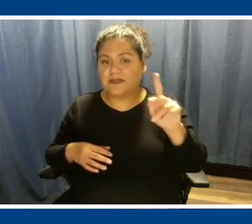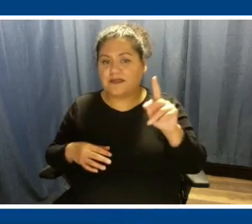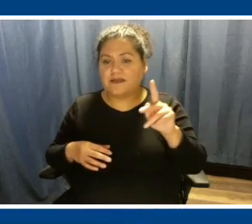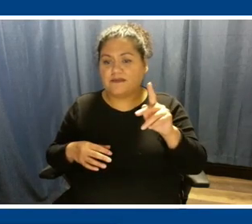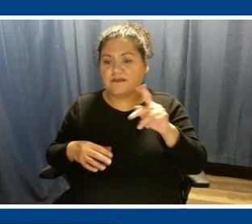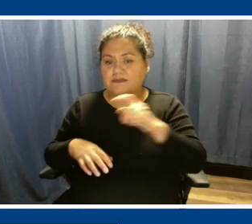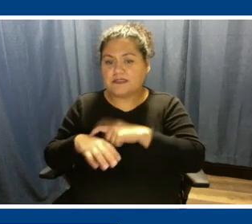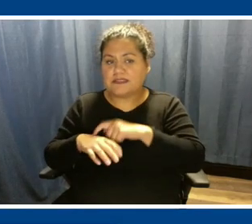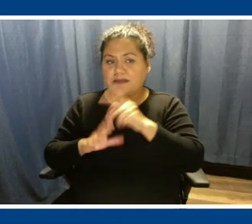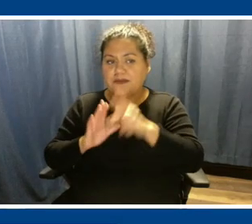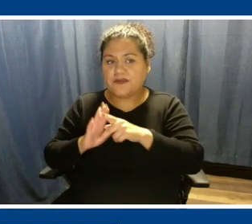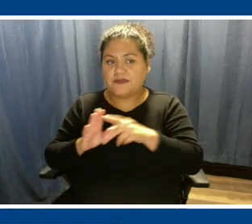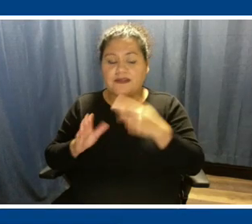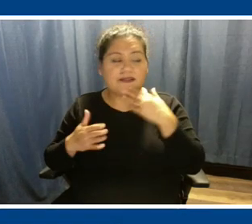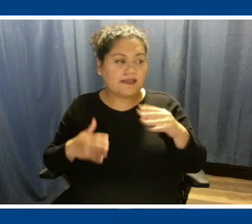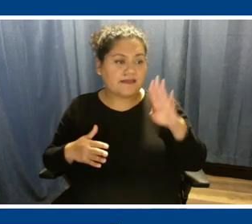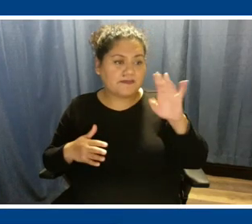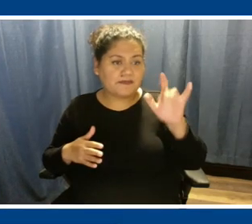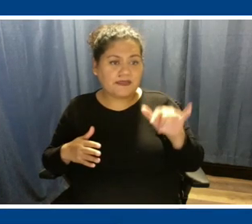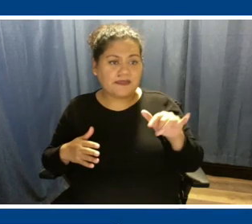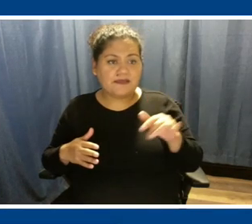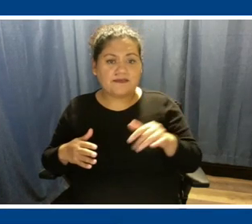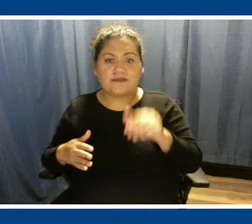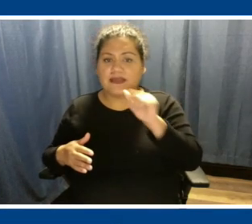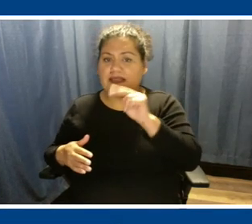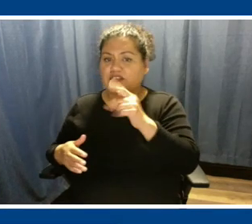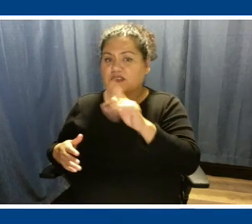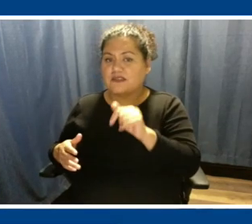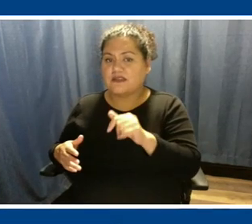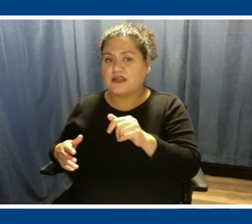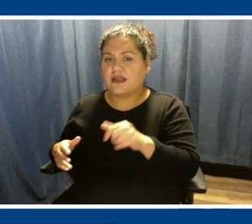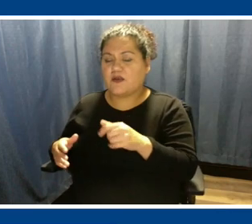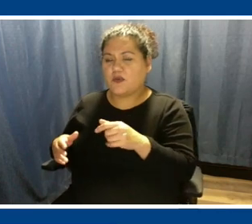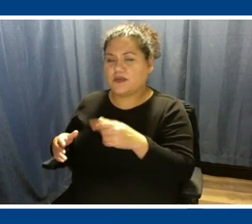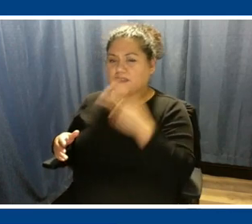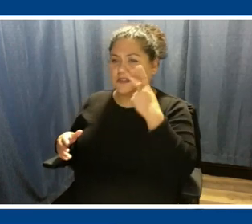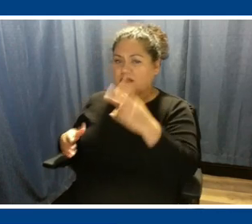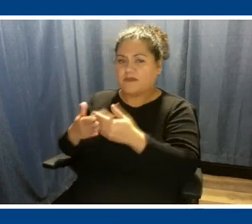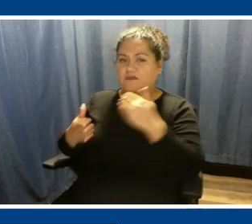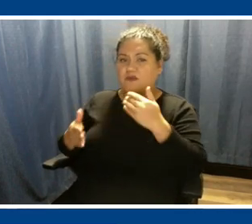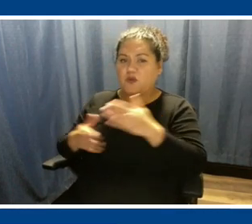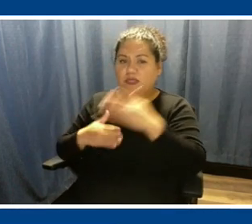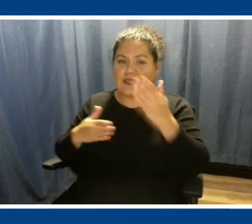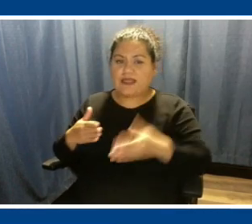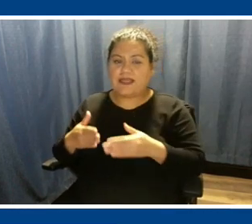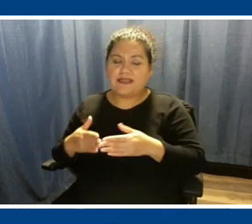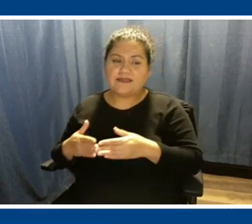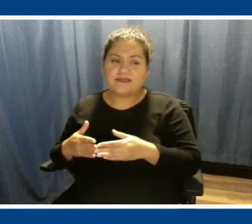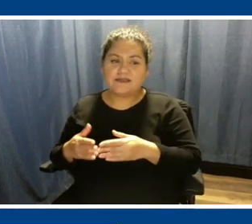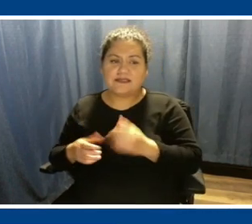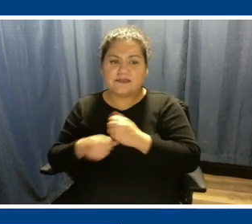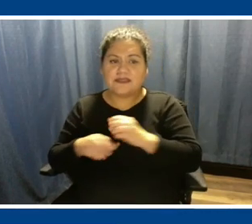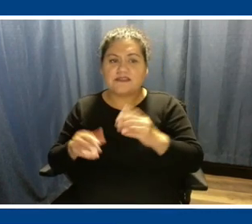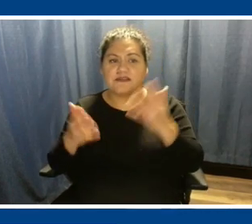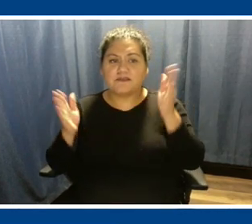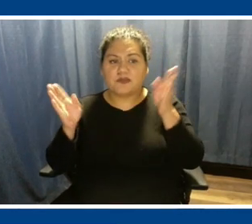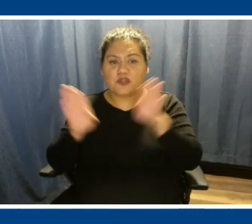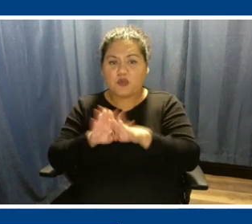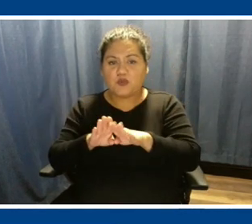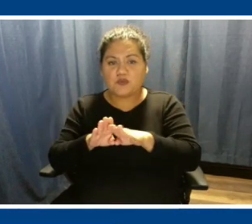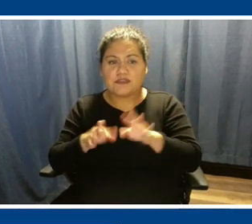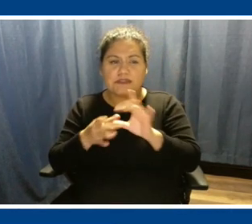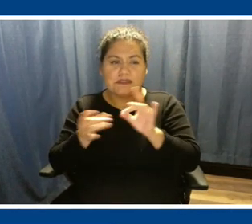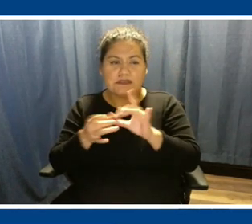Thanks, Benny. And Angela, I want to turn to you really quick before we wrap up, just to make some closing remarks on our